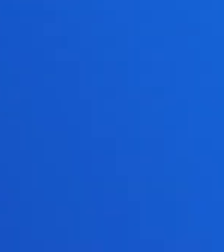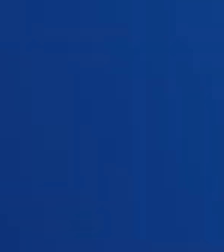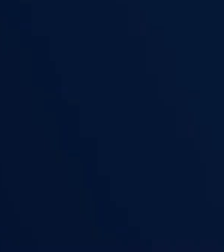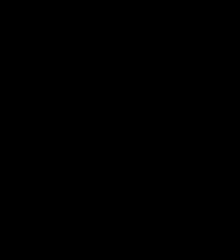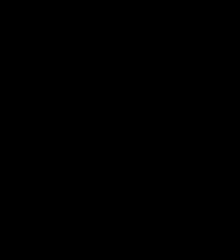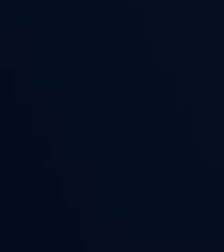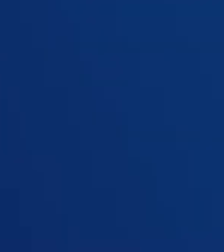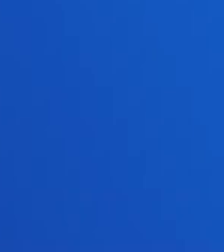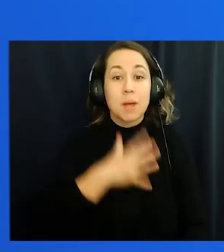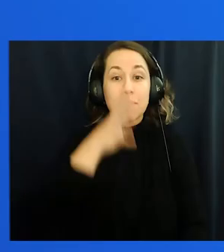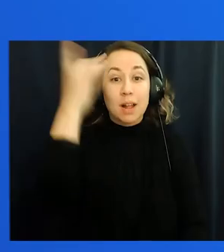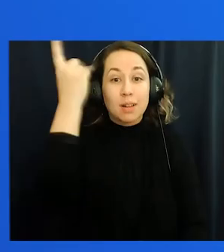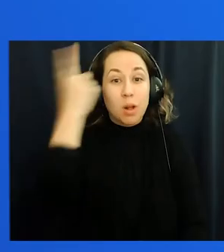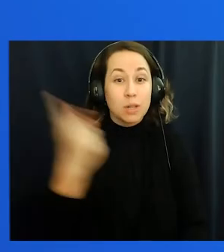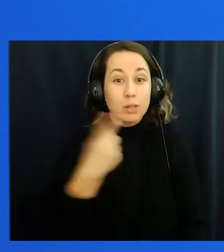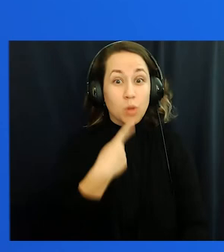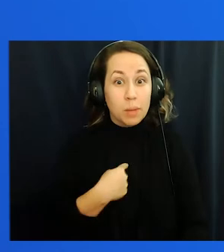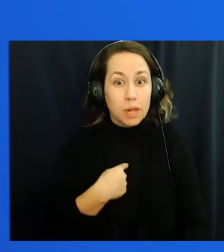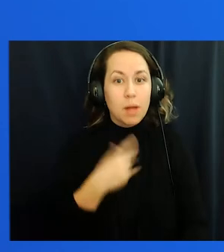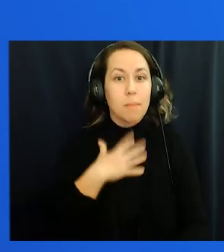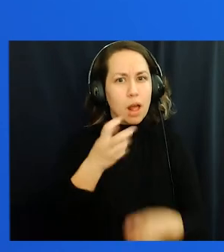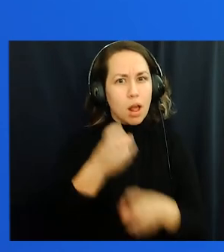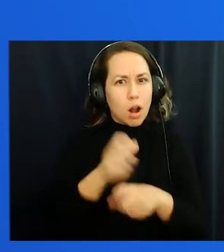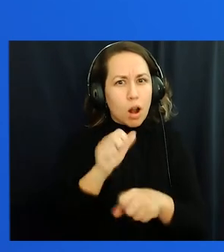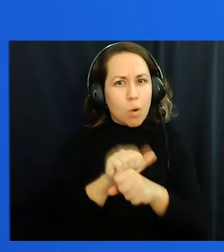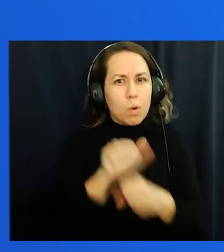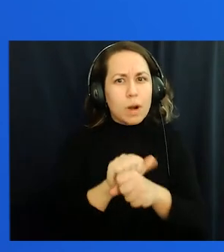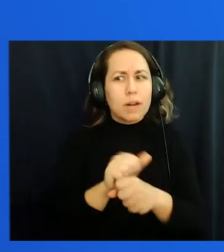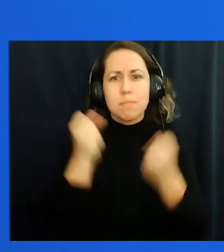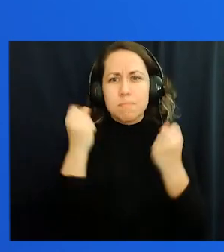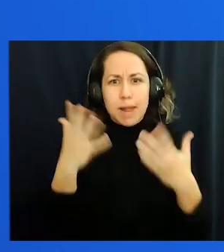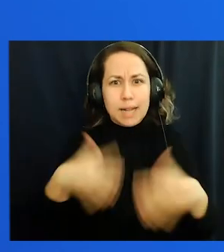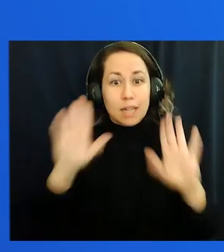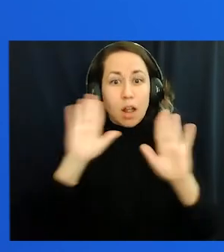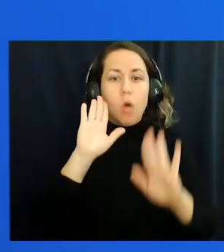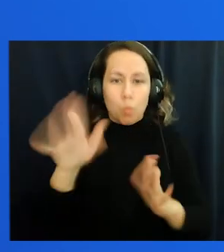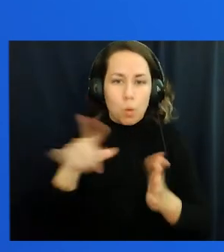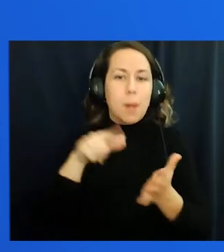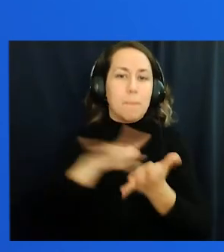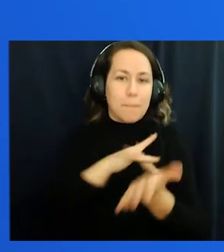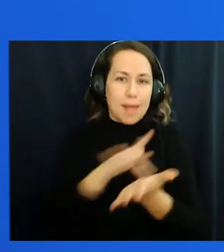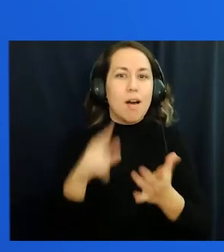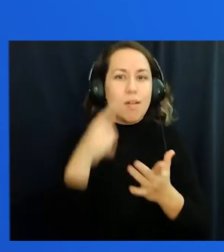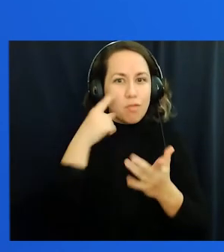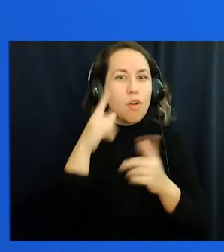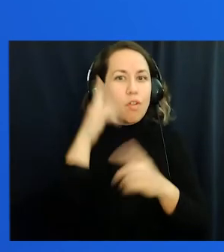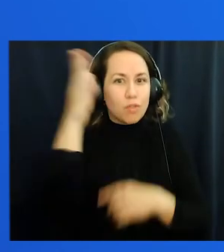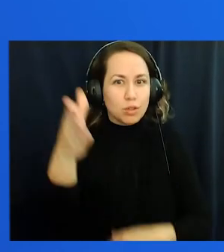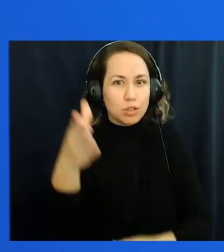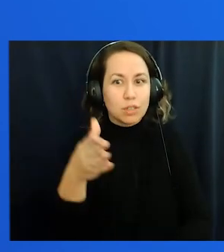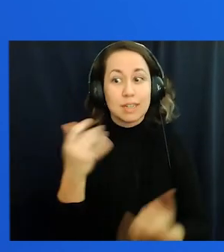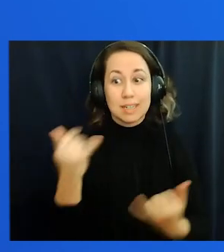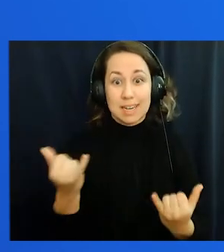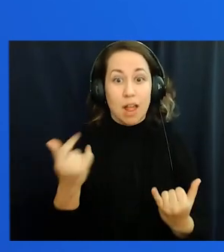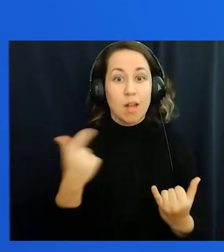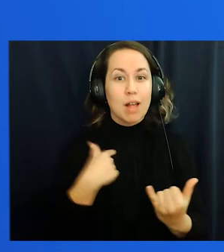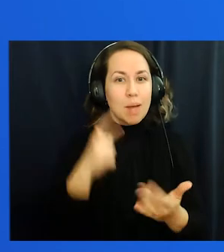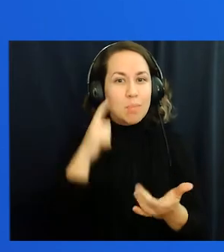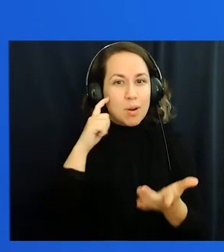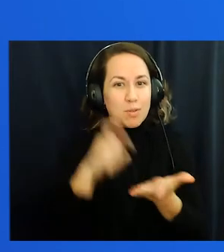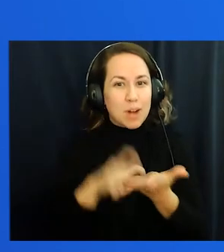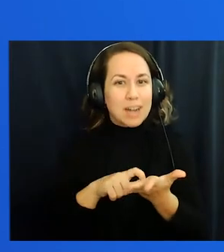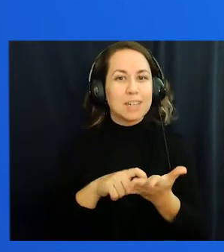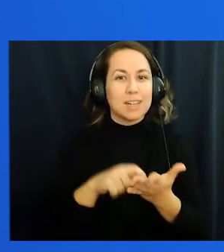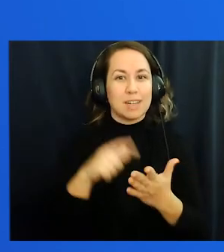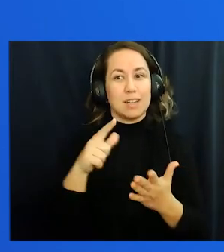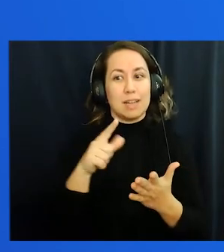hecho por mí. My parents always told me how my hard work and many sacrifices would pay off in the future and here I am being recognized as